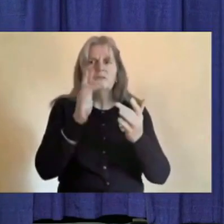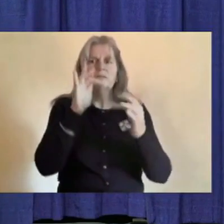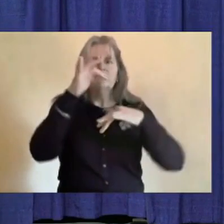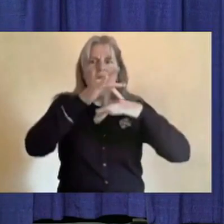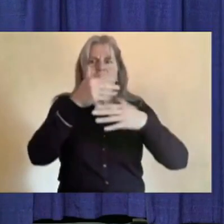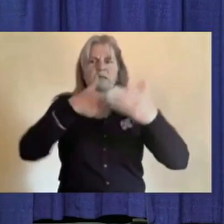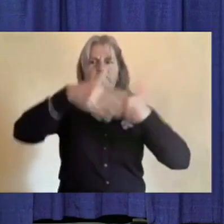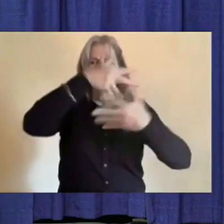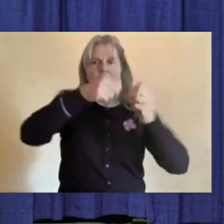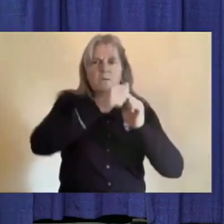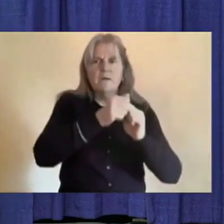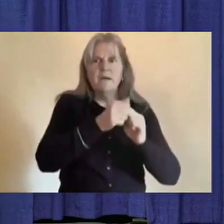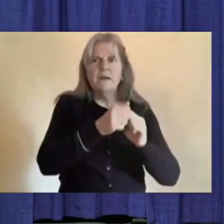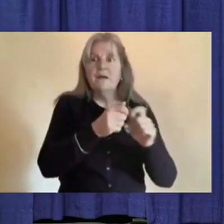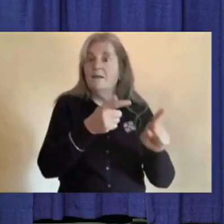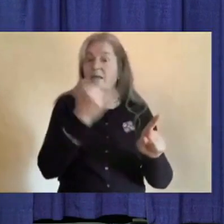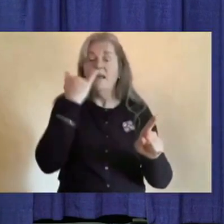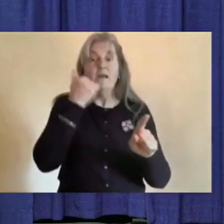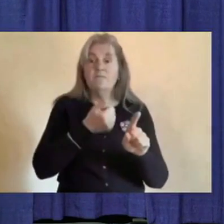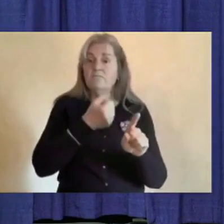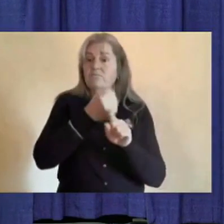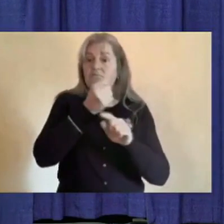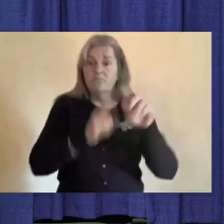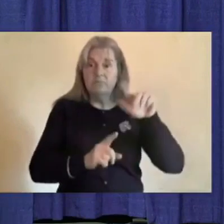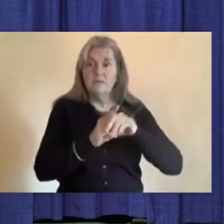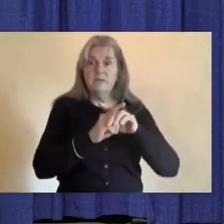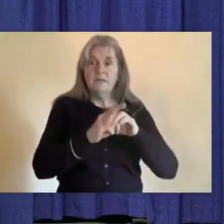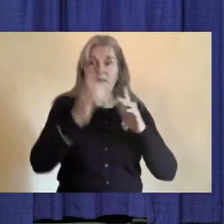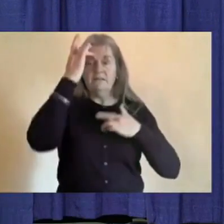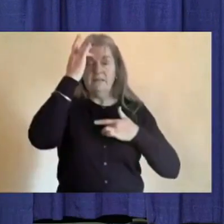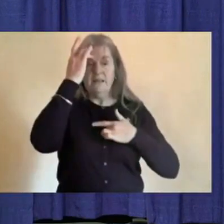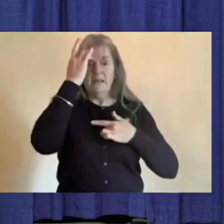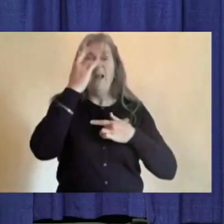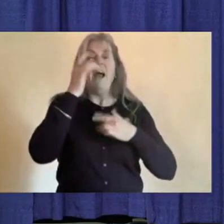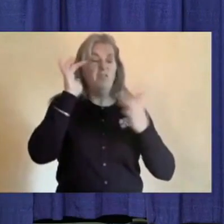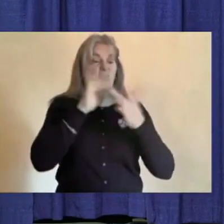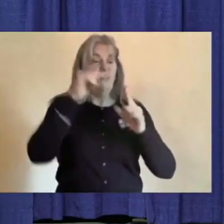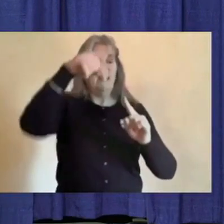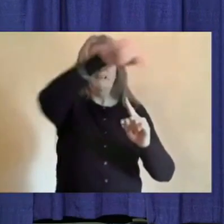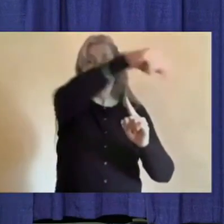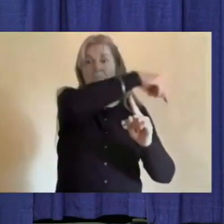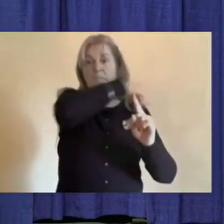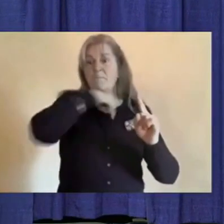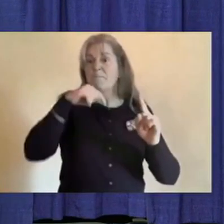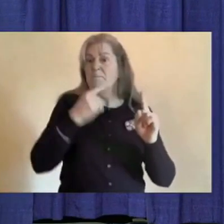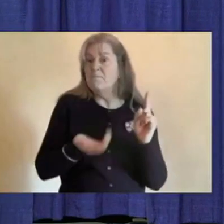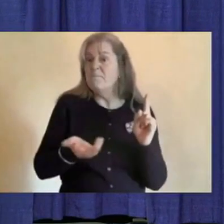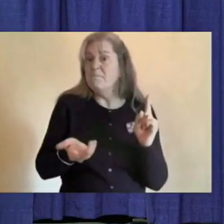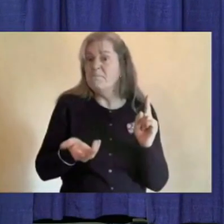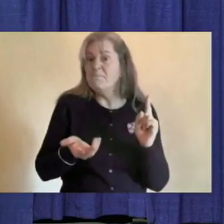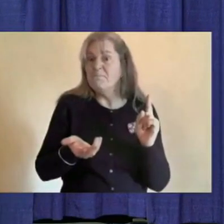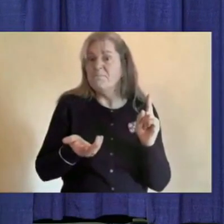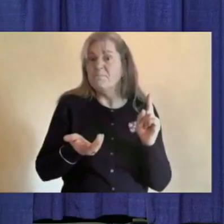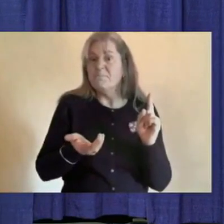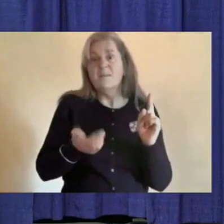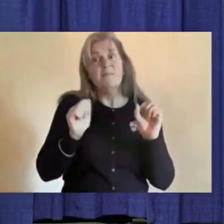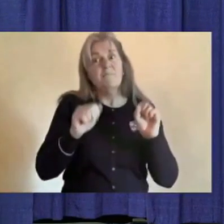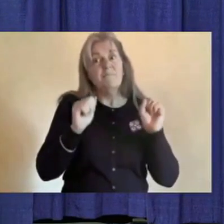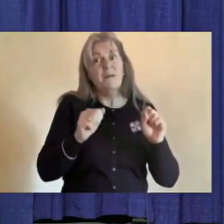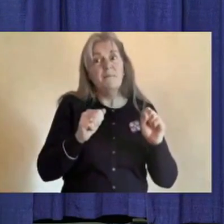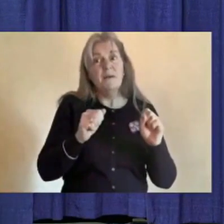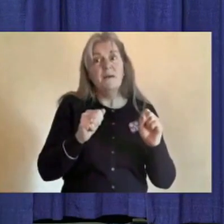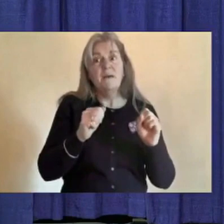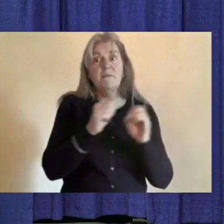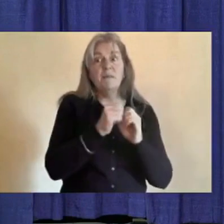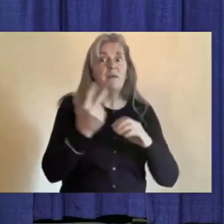for a test if you became ill if that happened to be a COVID illness and that might have to be a lot more than three days.